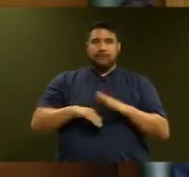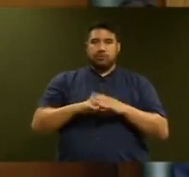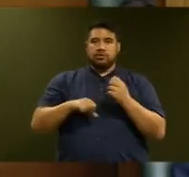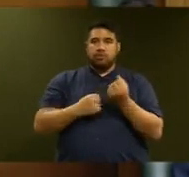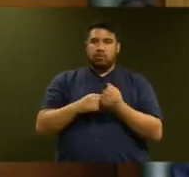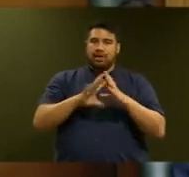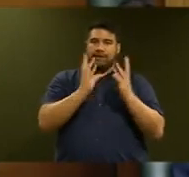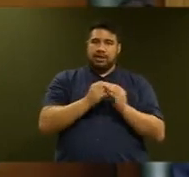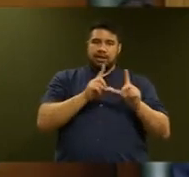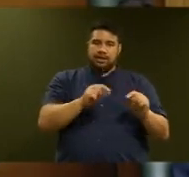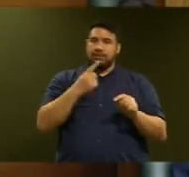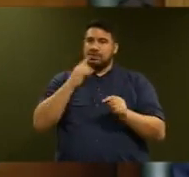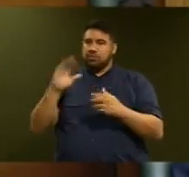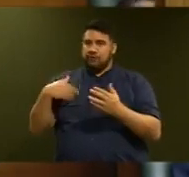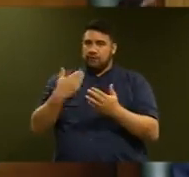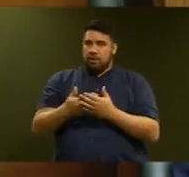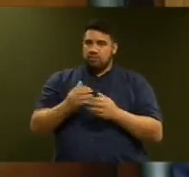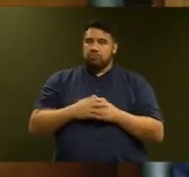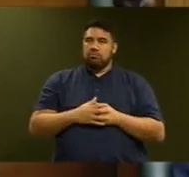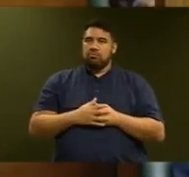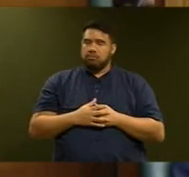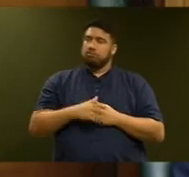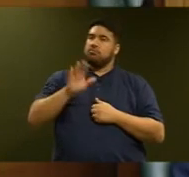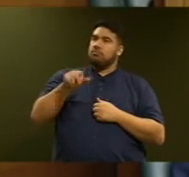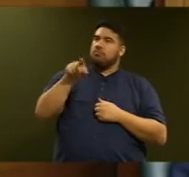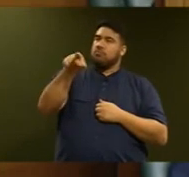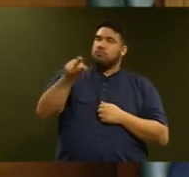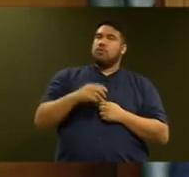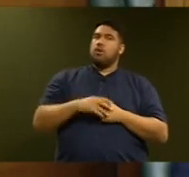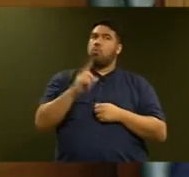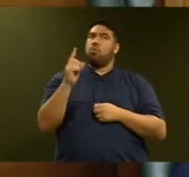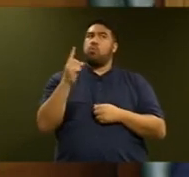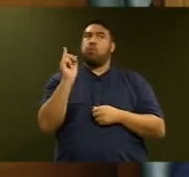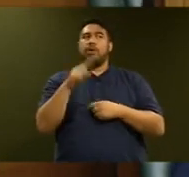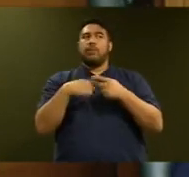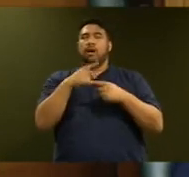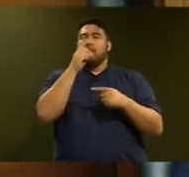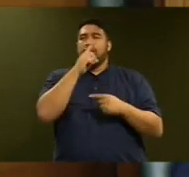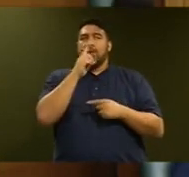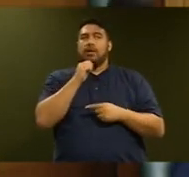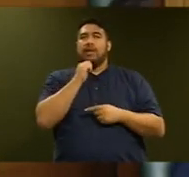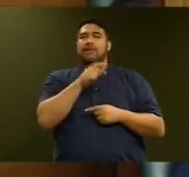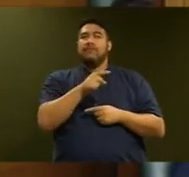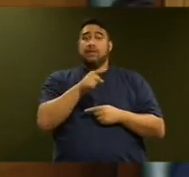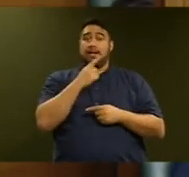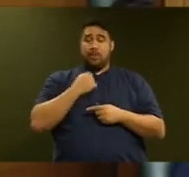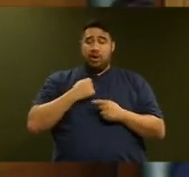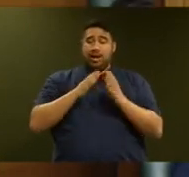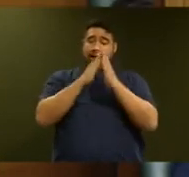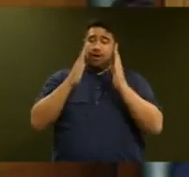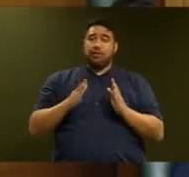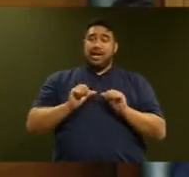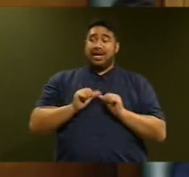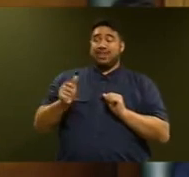KiwiBuild buyers that if a neighbouring Housing New Zealand tenant undertakes antisocial behaviour, that Housing